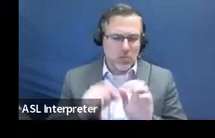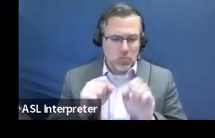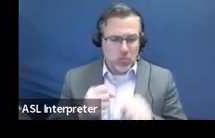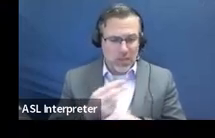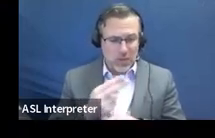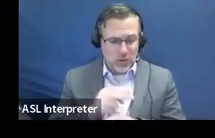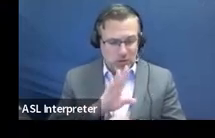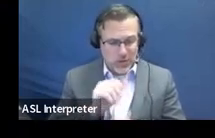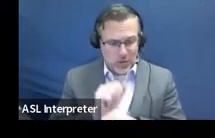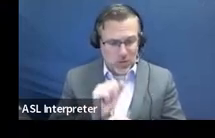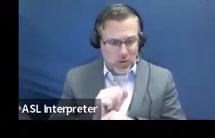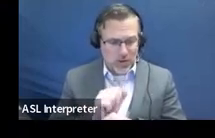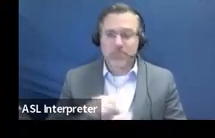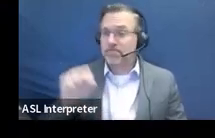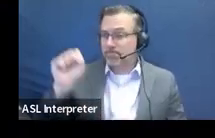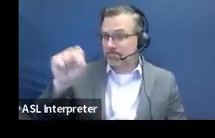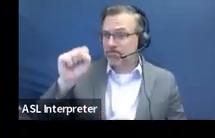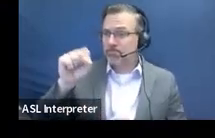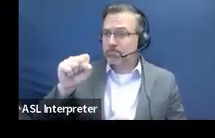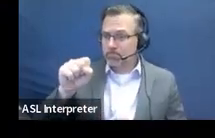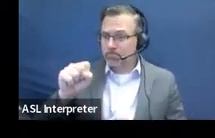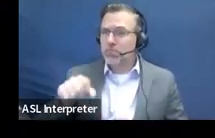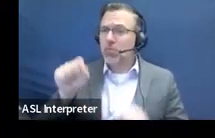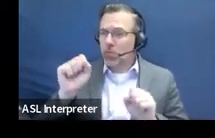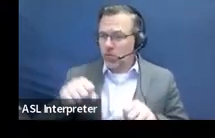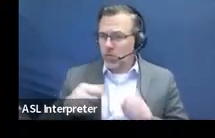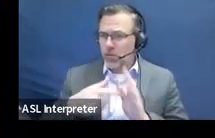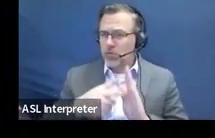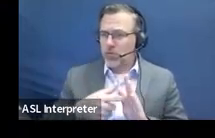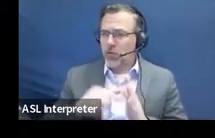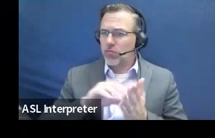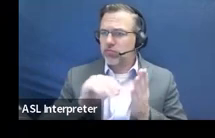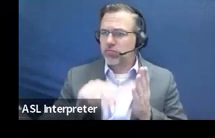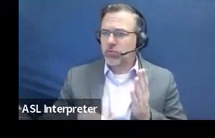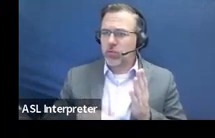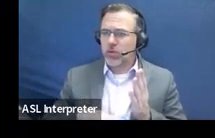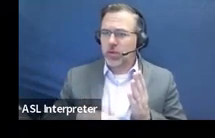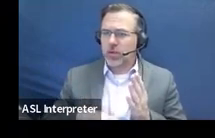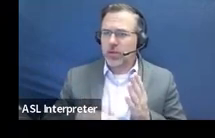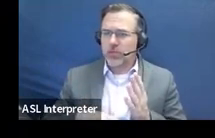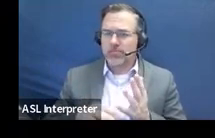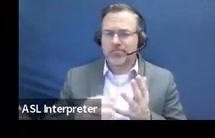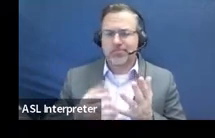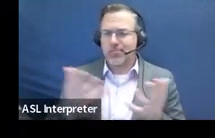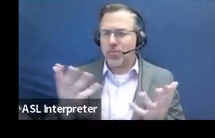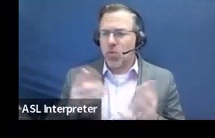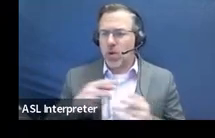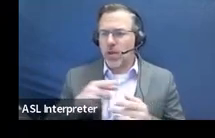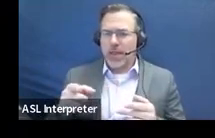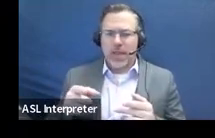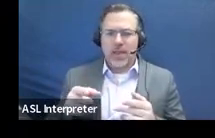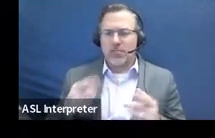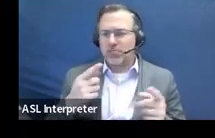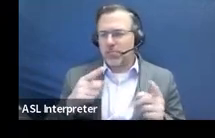Yes. Classroom work samples would be the student, the, from what they are doing in class. Yep.